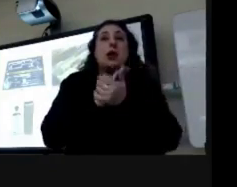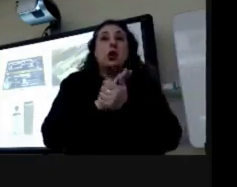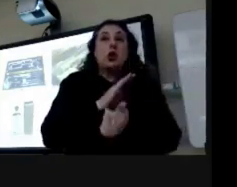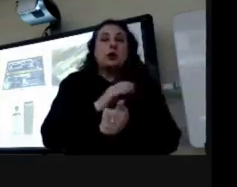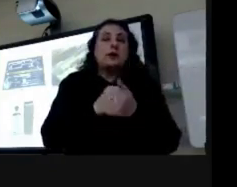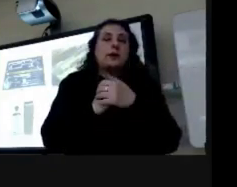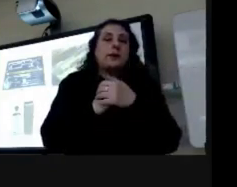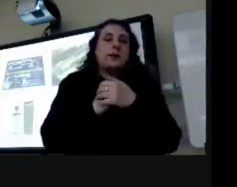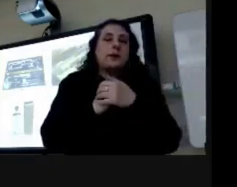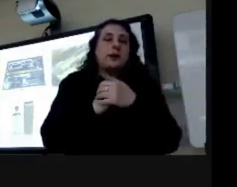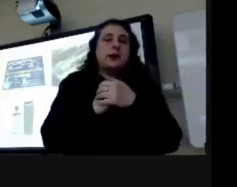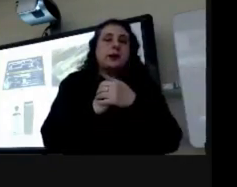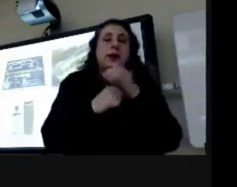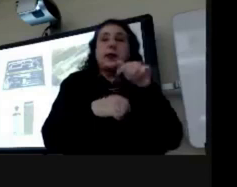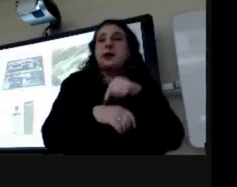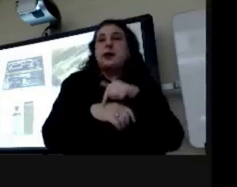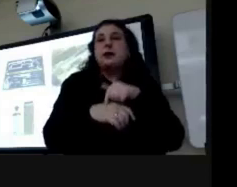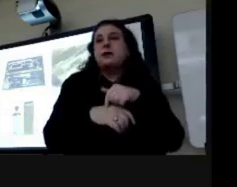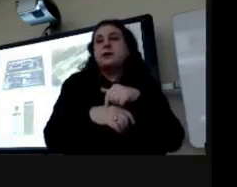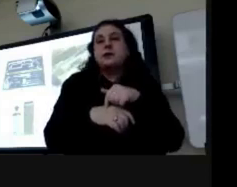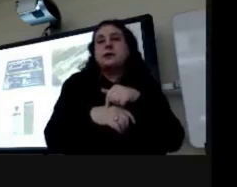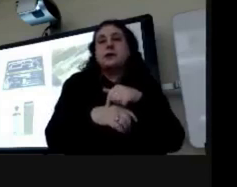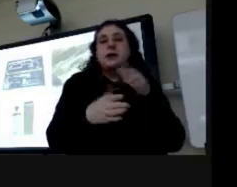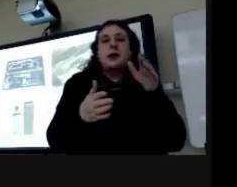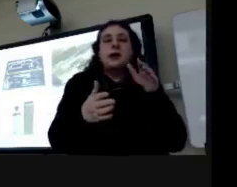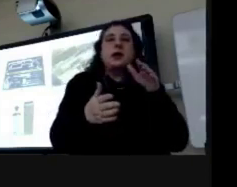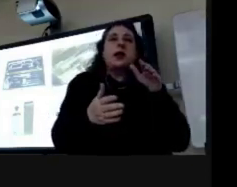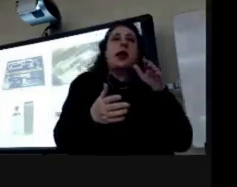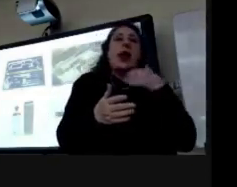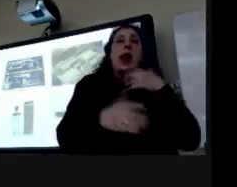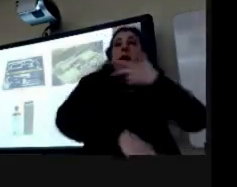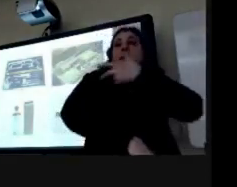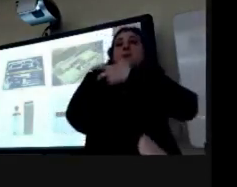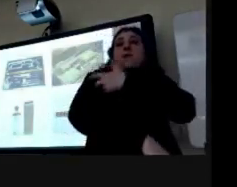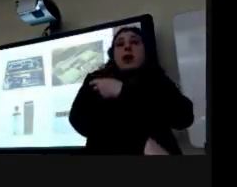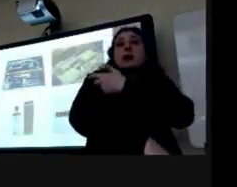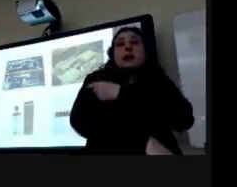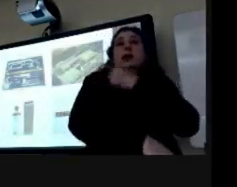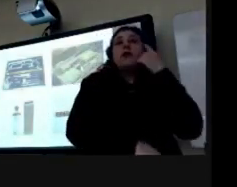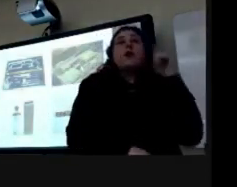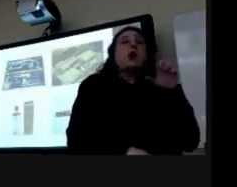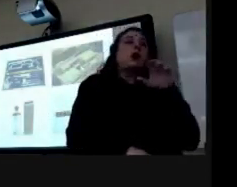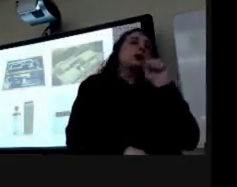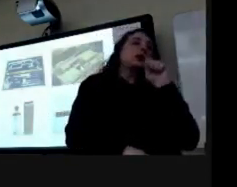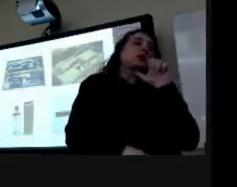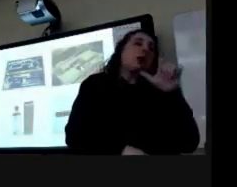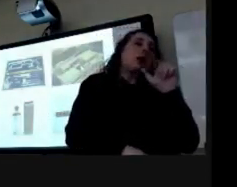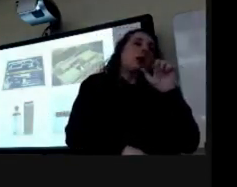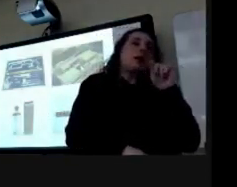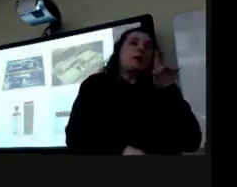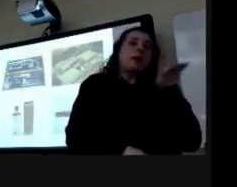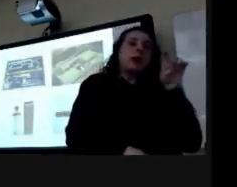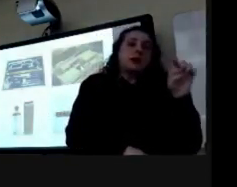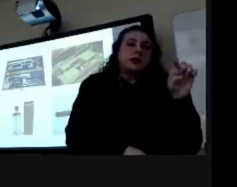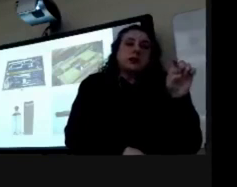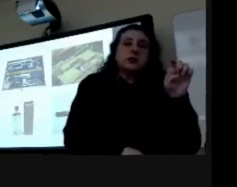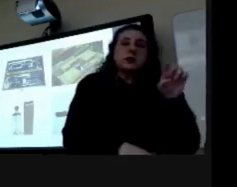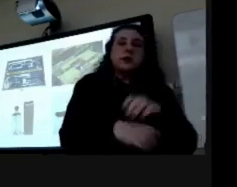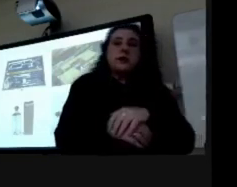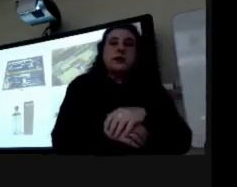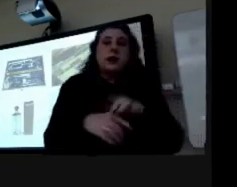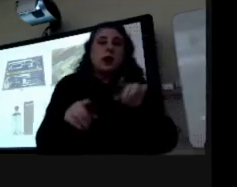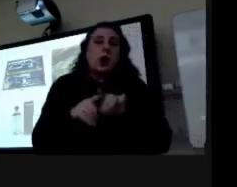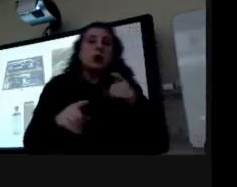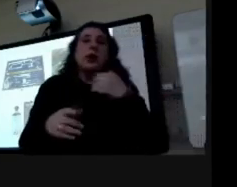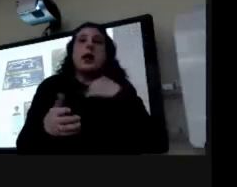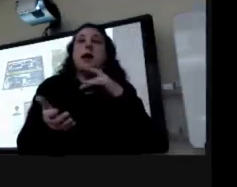at this time they had a smallpox vaccine and regenerated development instead of p96 and they